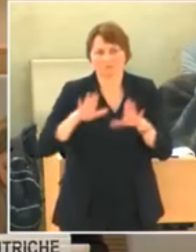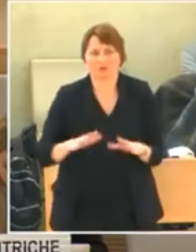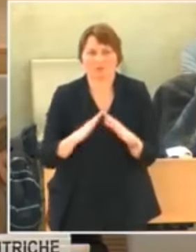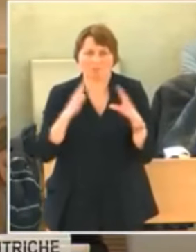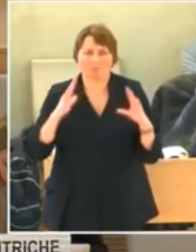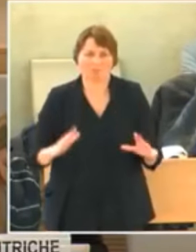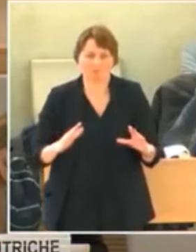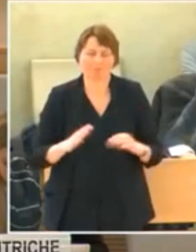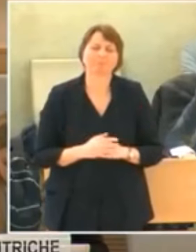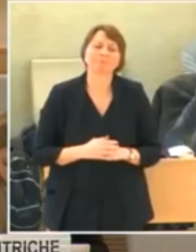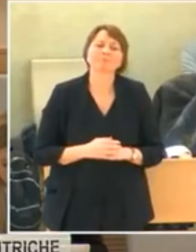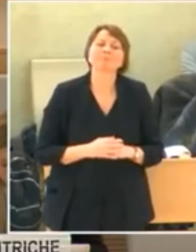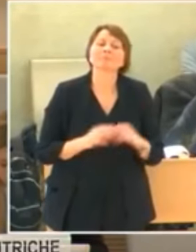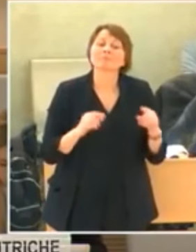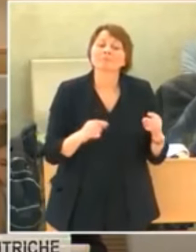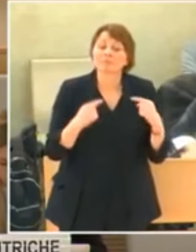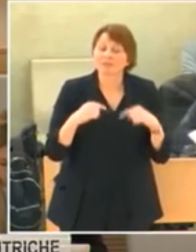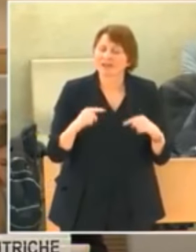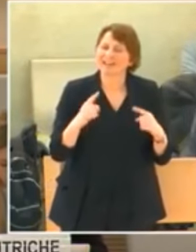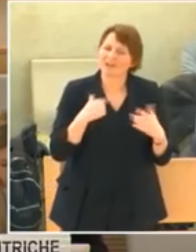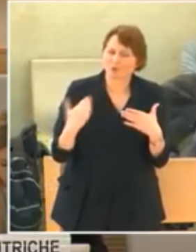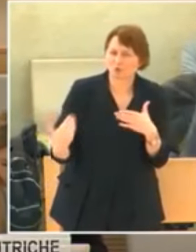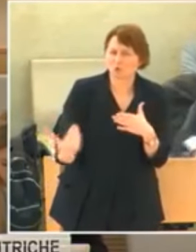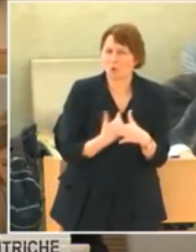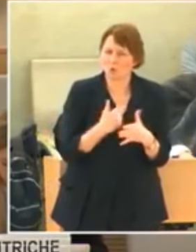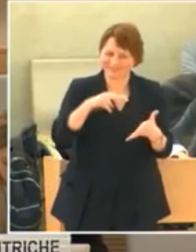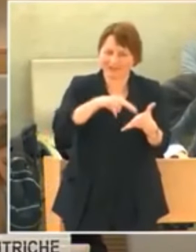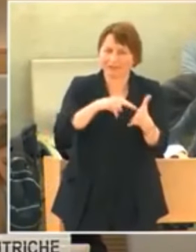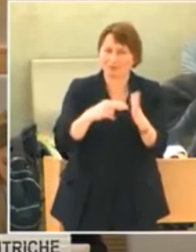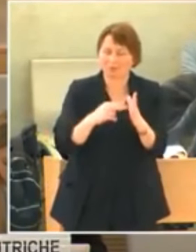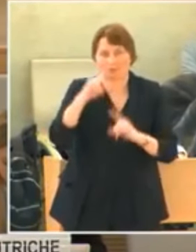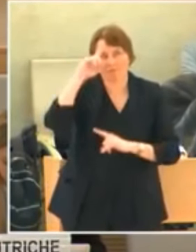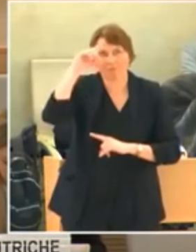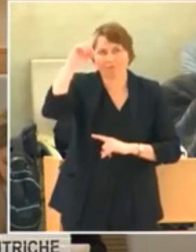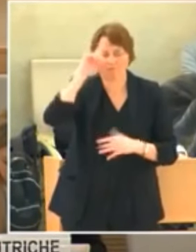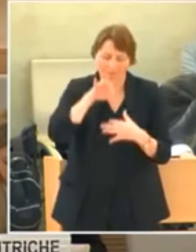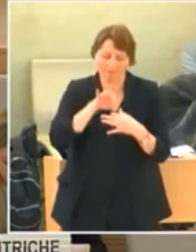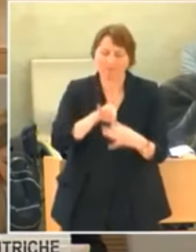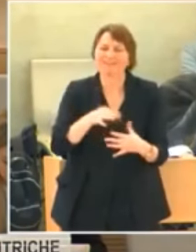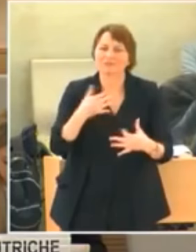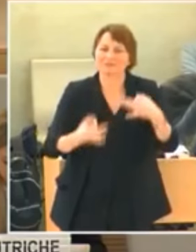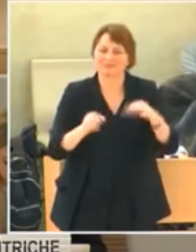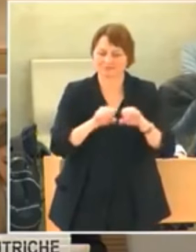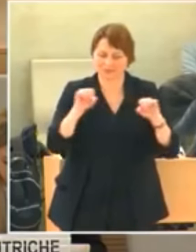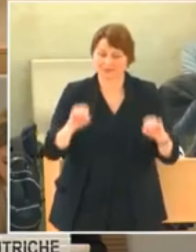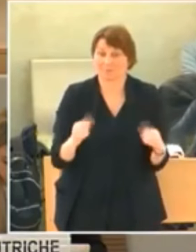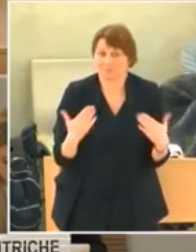for establishing modern judicial infrastructure in the framework of modernization of the judicial system project.